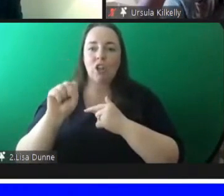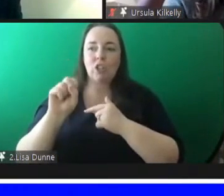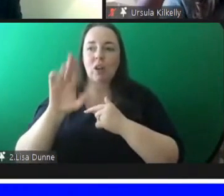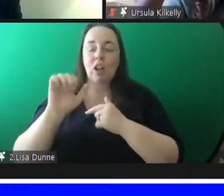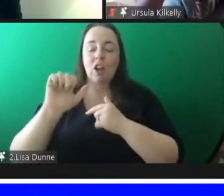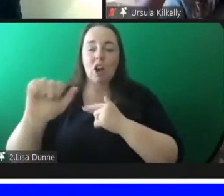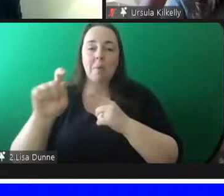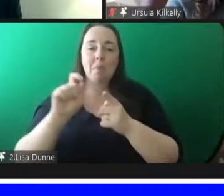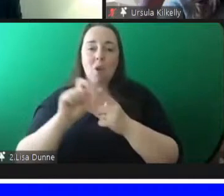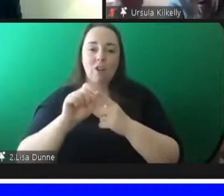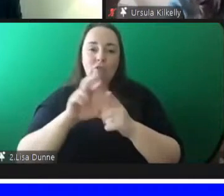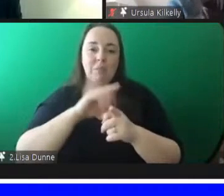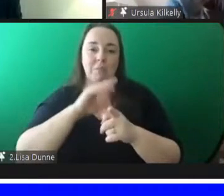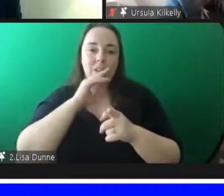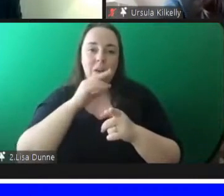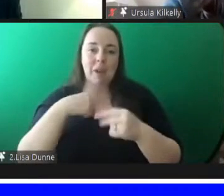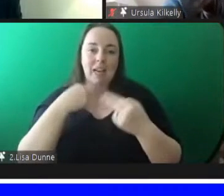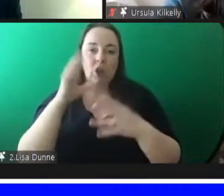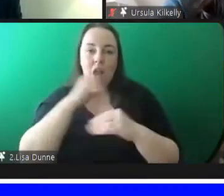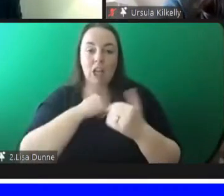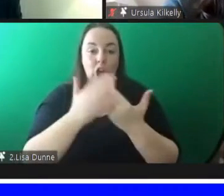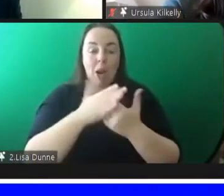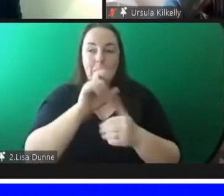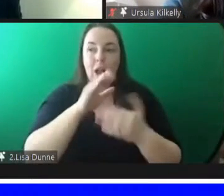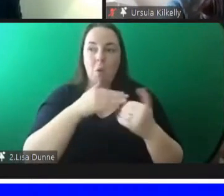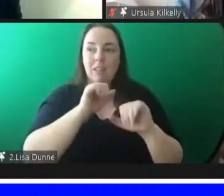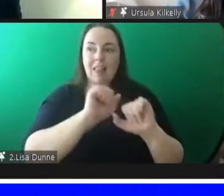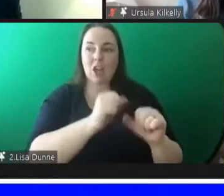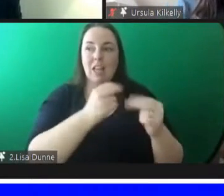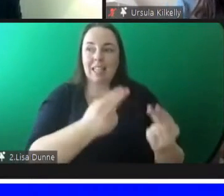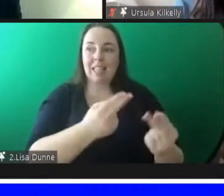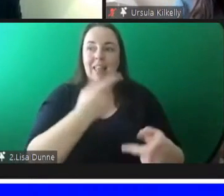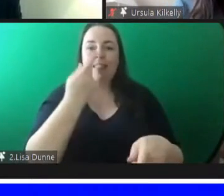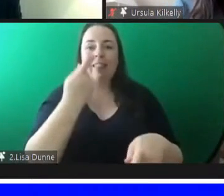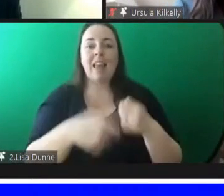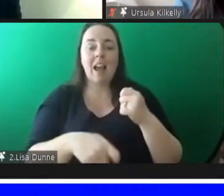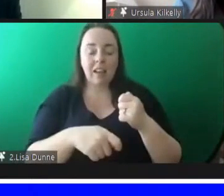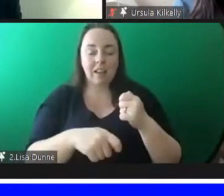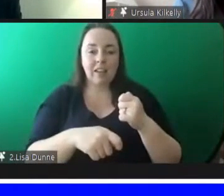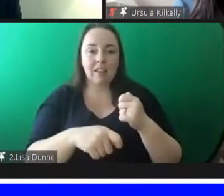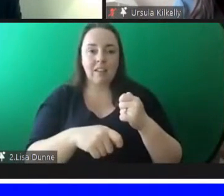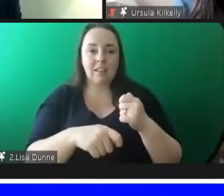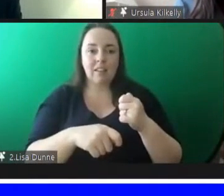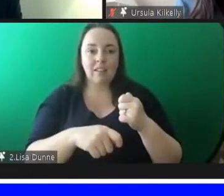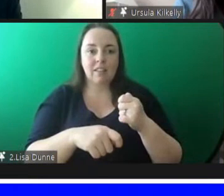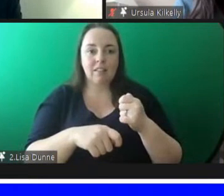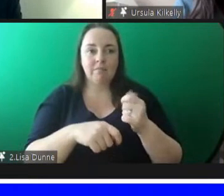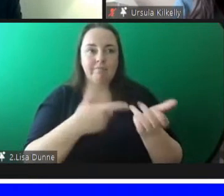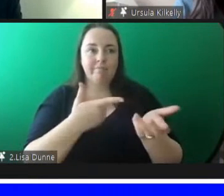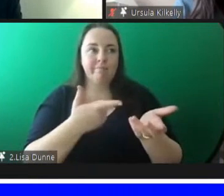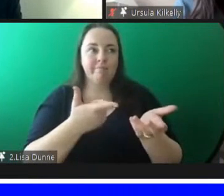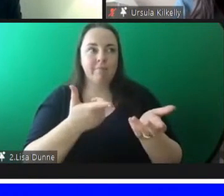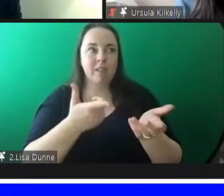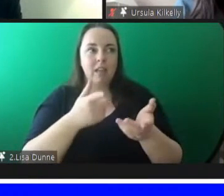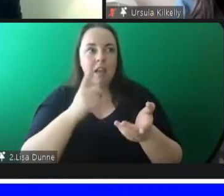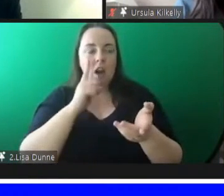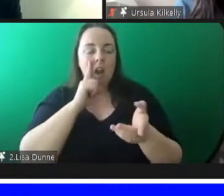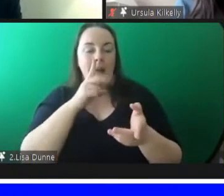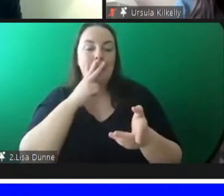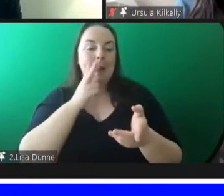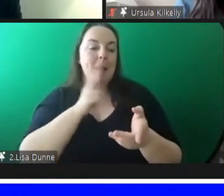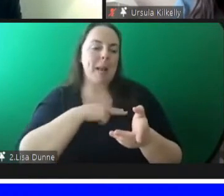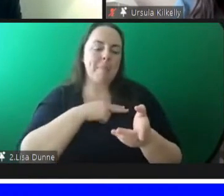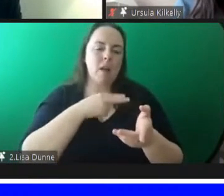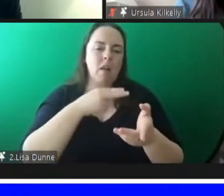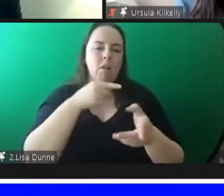we need to look at the young person and the needs rather than maybe the the label um or you know or the the